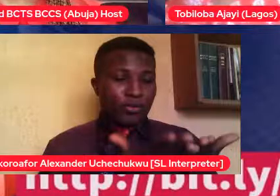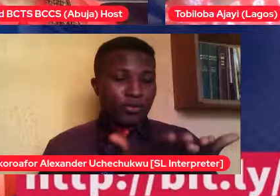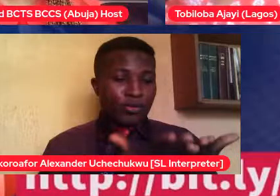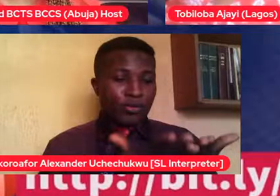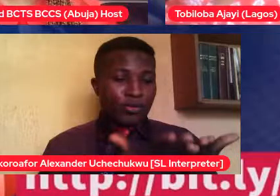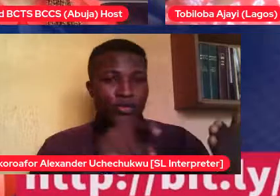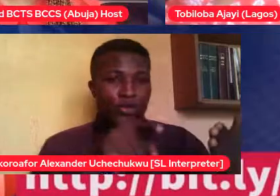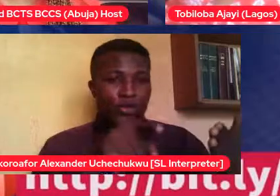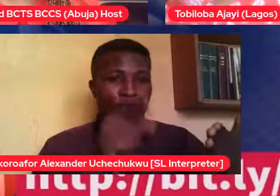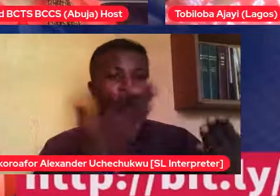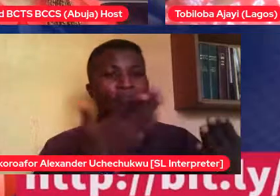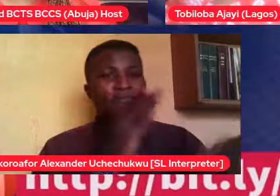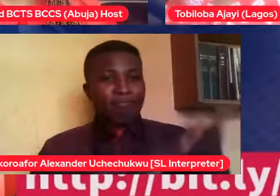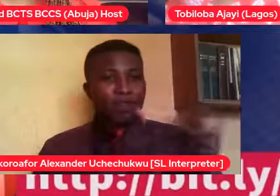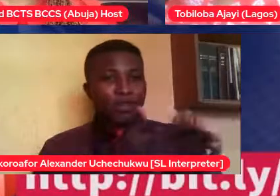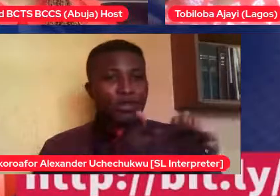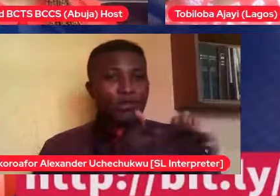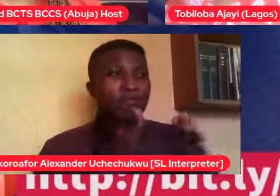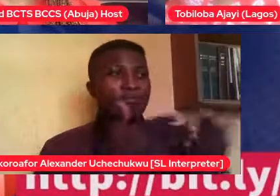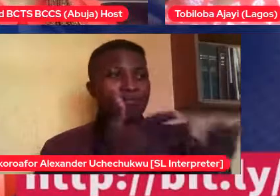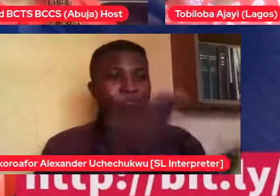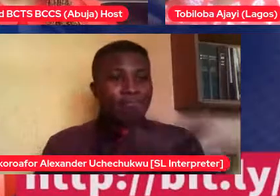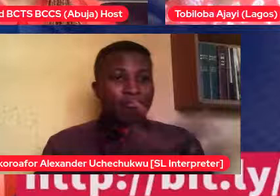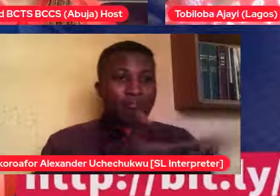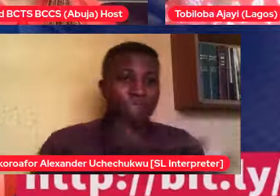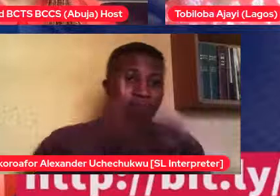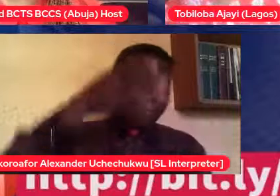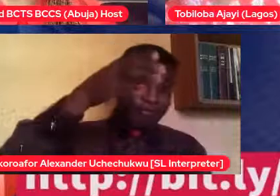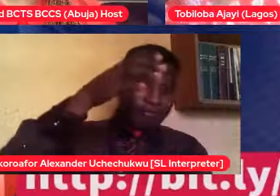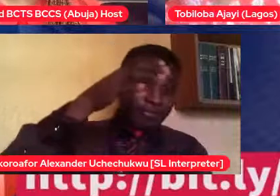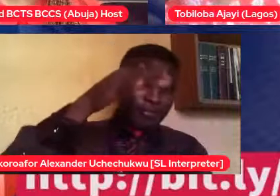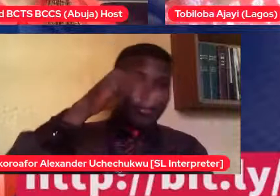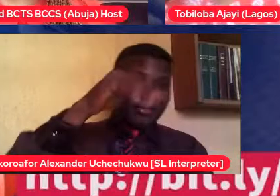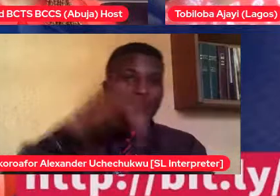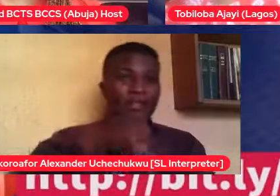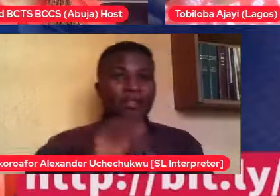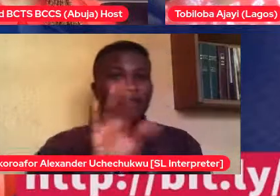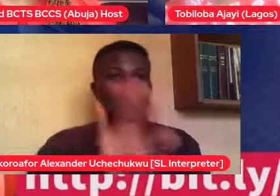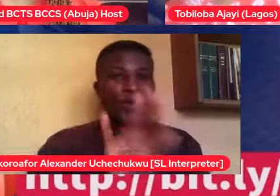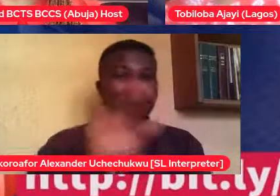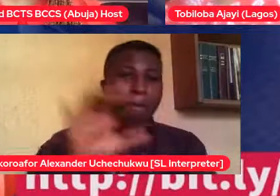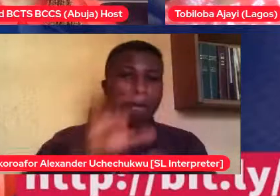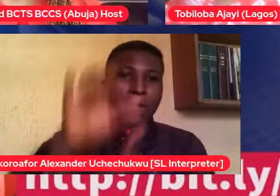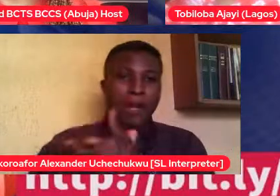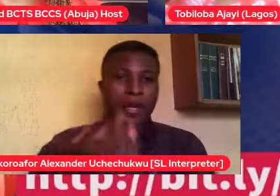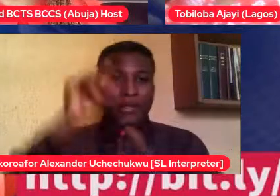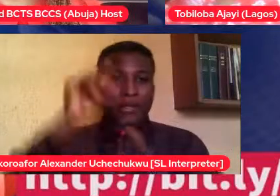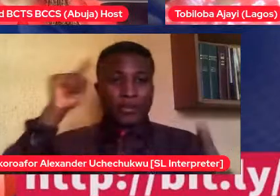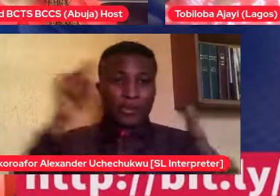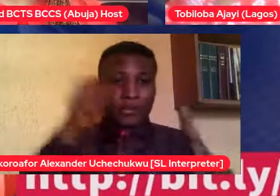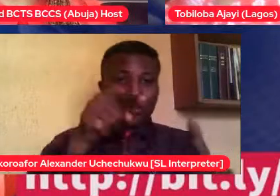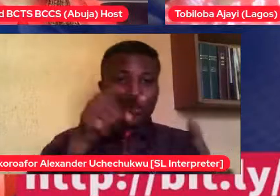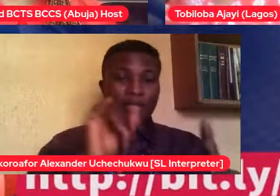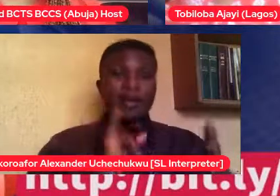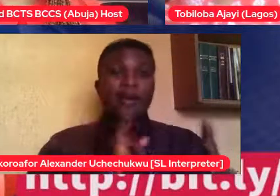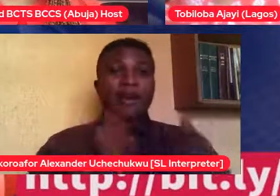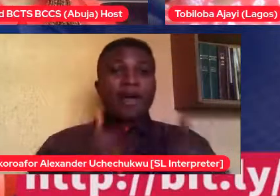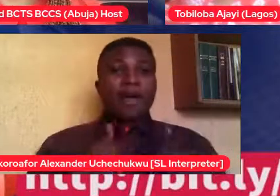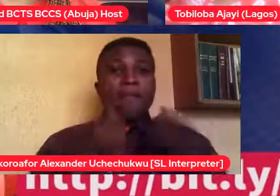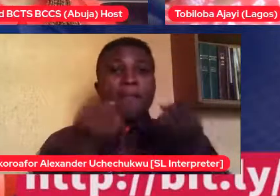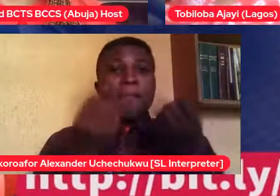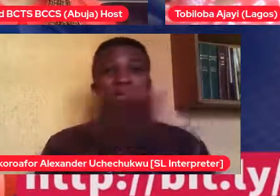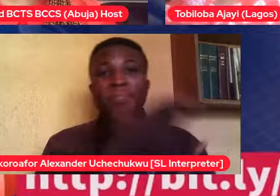crushing your marriage goals. There are a lot of things I want to say, but I just want to keep it brief. Um, I'll just focus